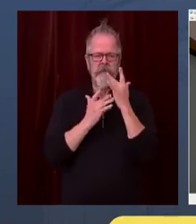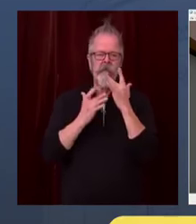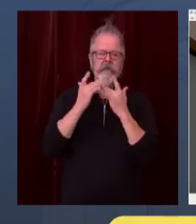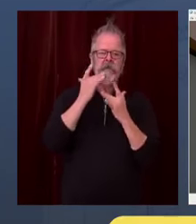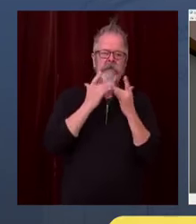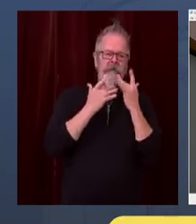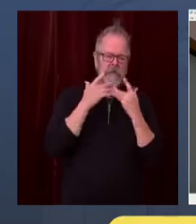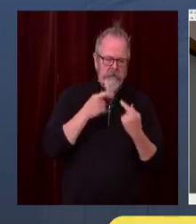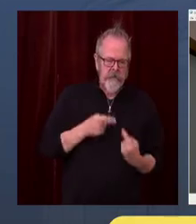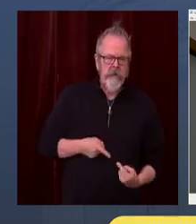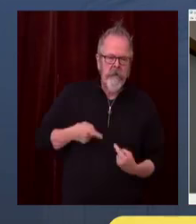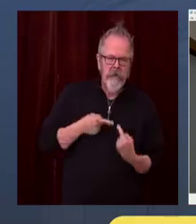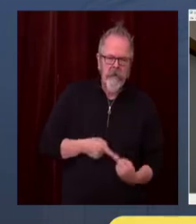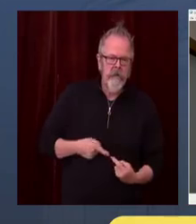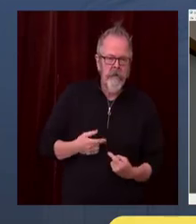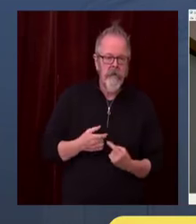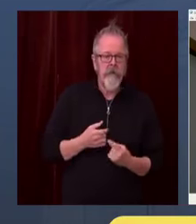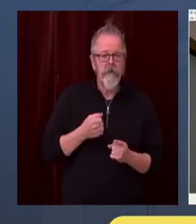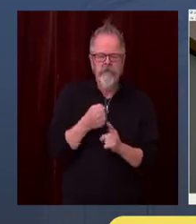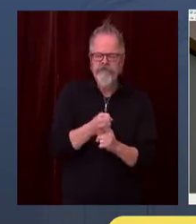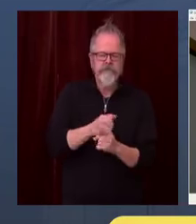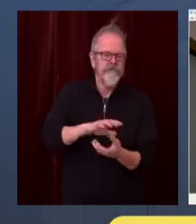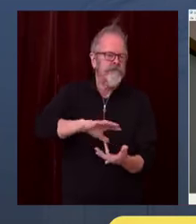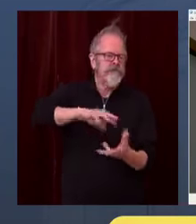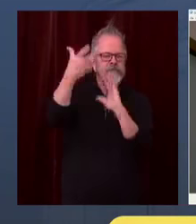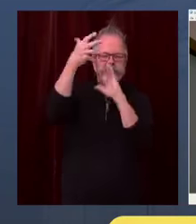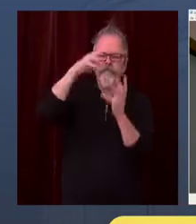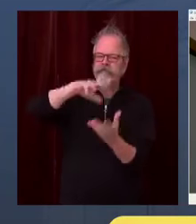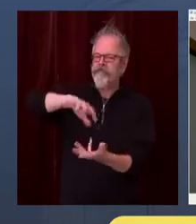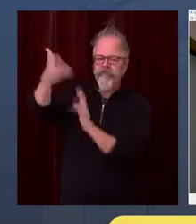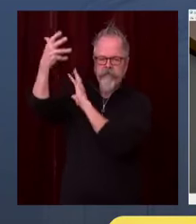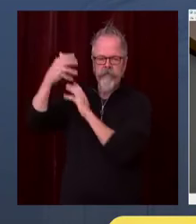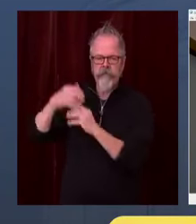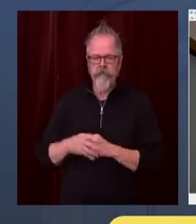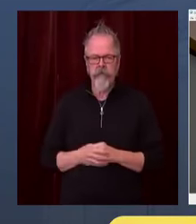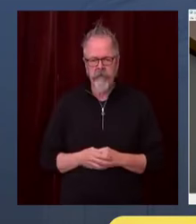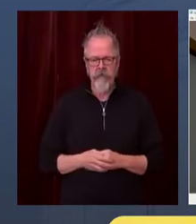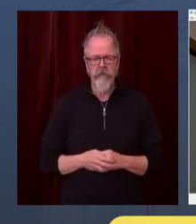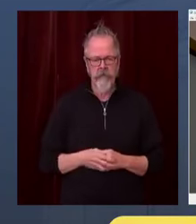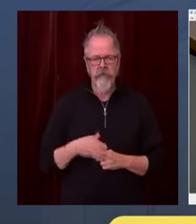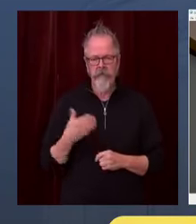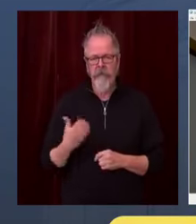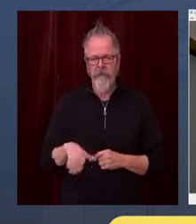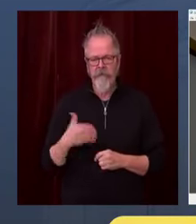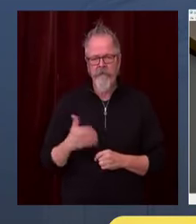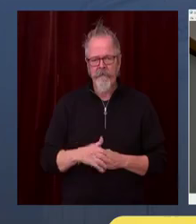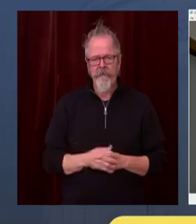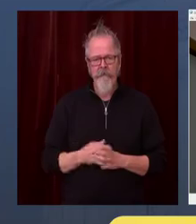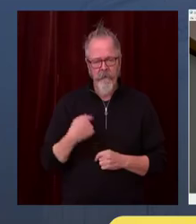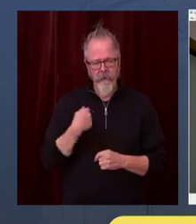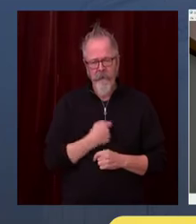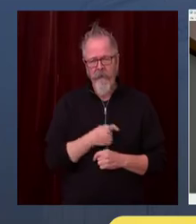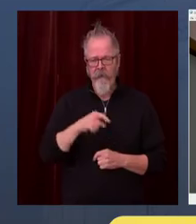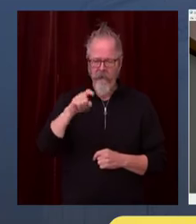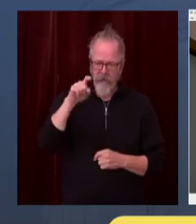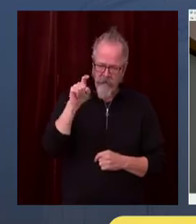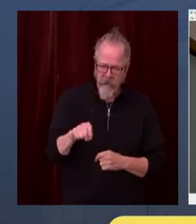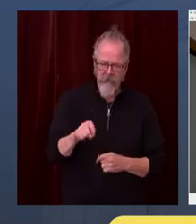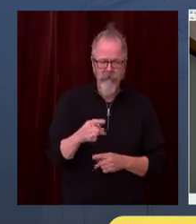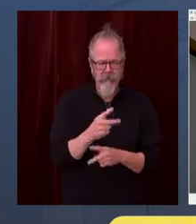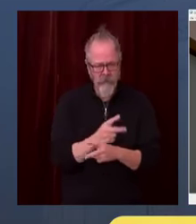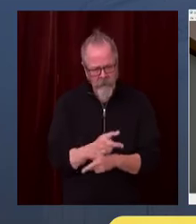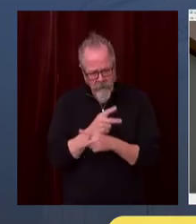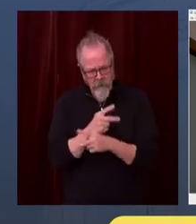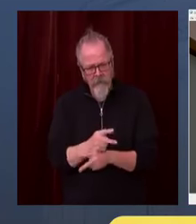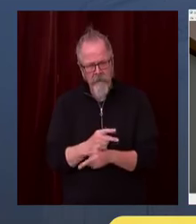I want to thank you and all the nurses, doctors, and public health officials who are doing so much to protect all of us. Acting today